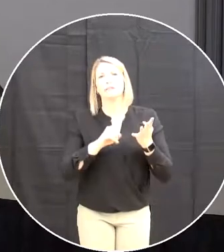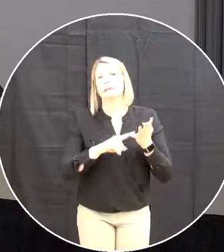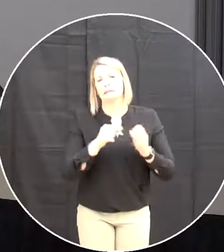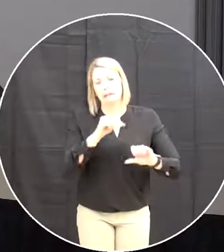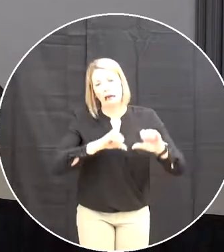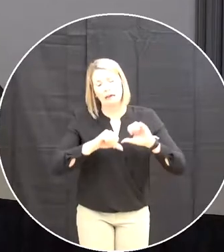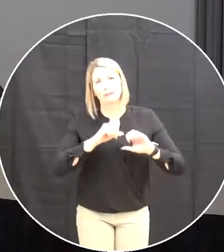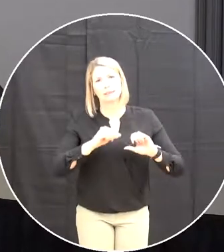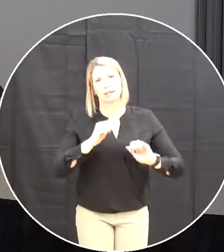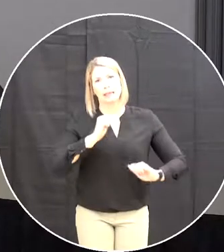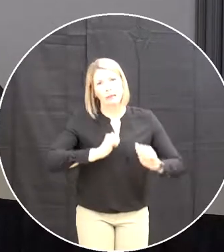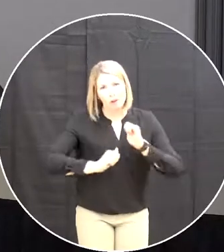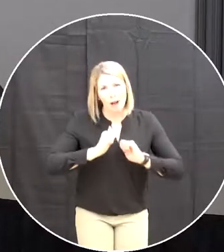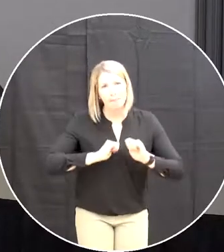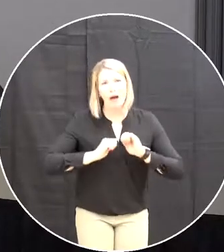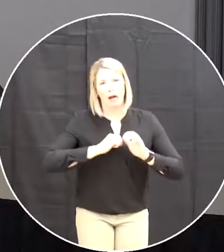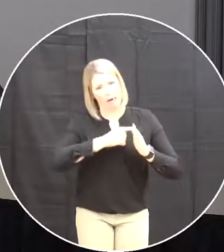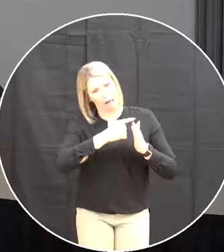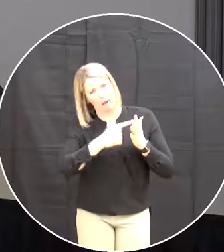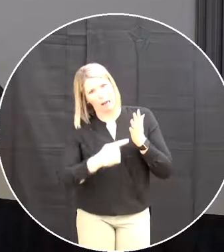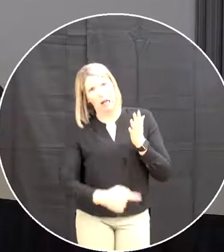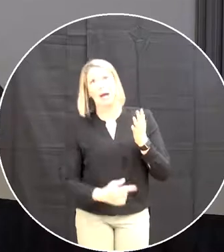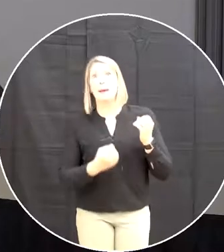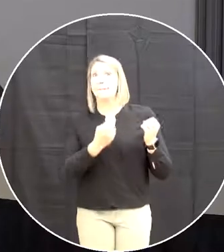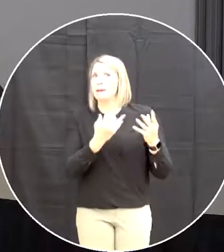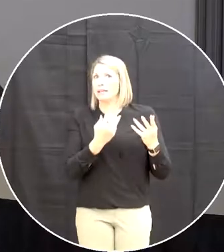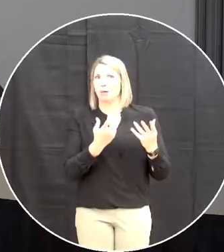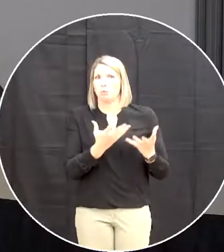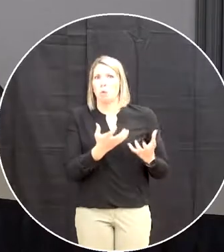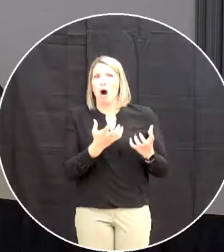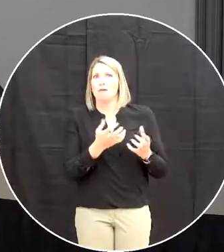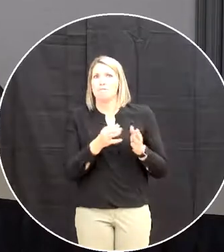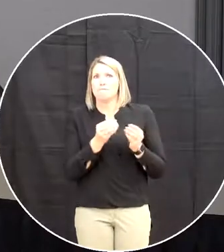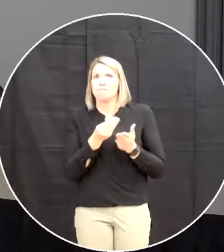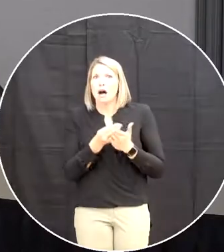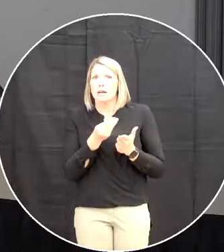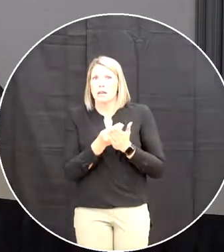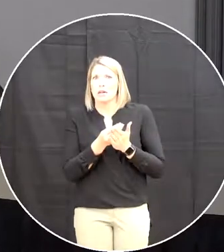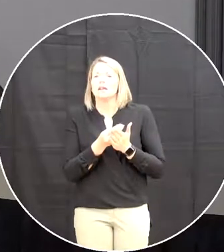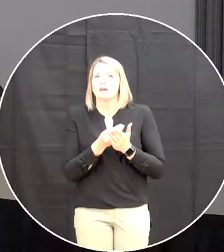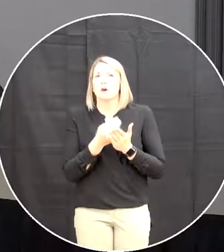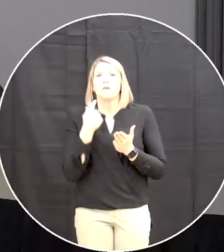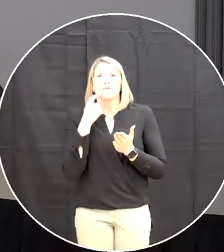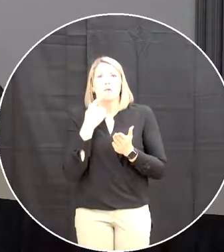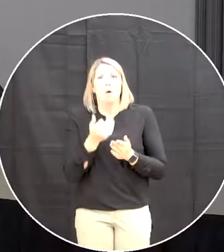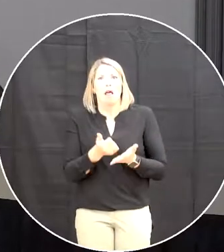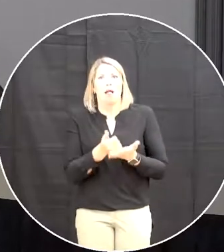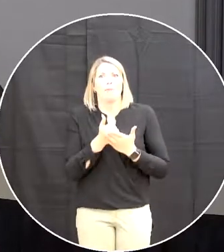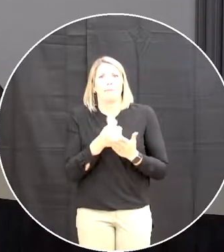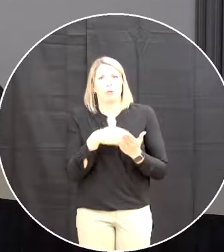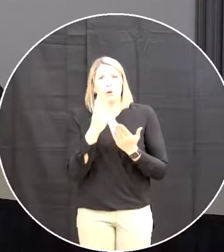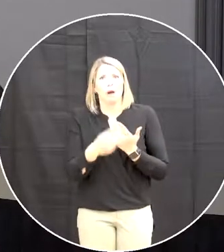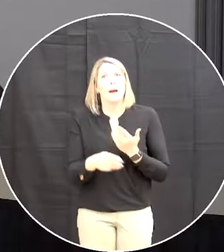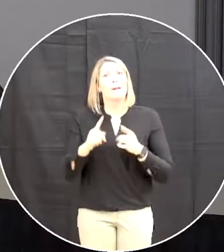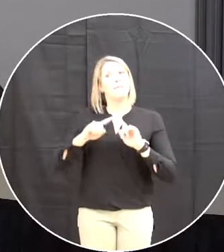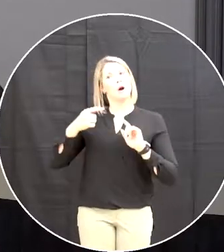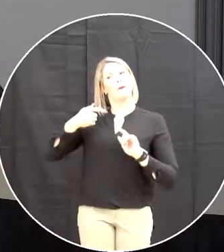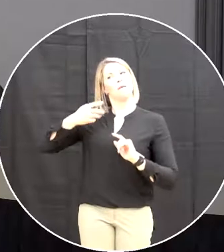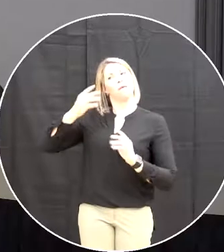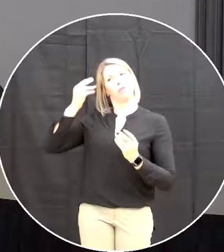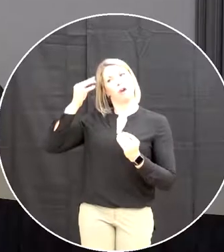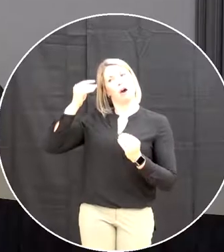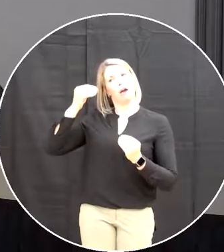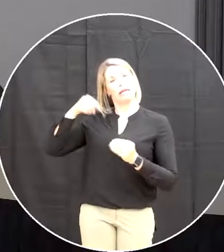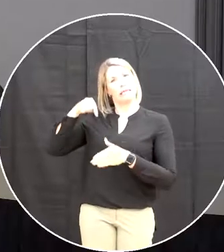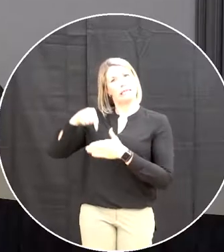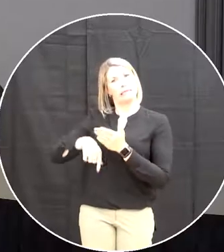felt we could use the same process with deep learning initiatives being the main point of focus we would have